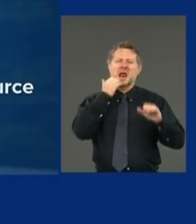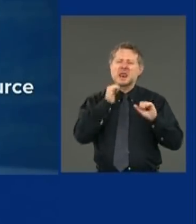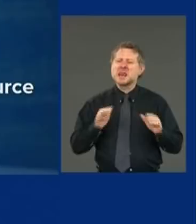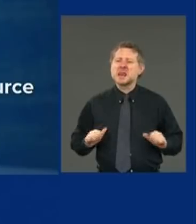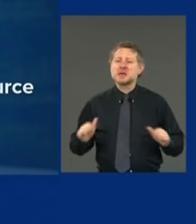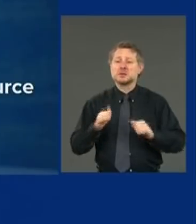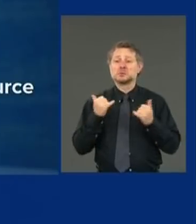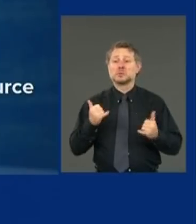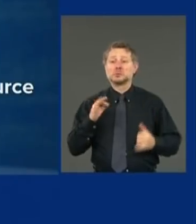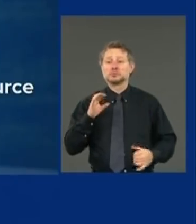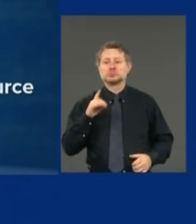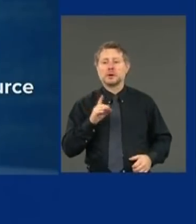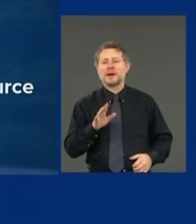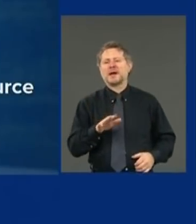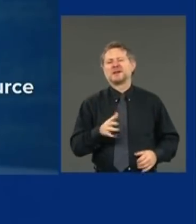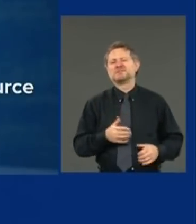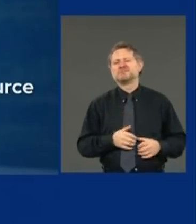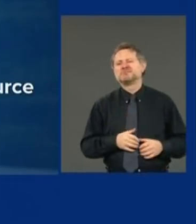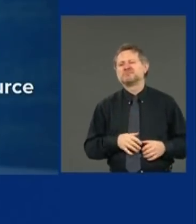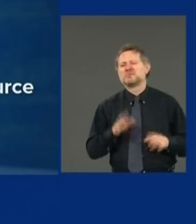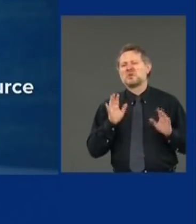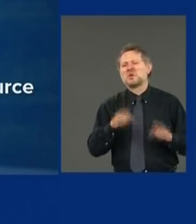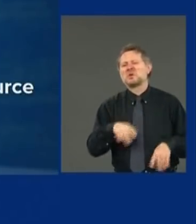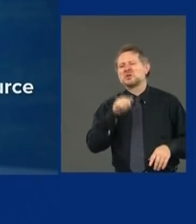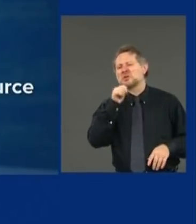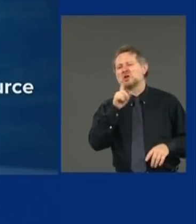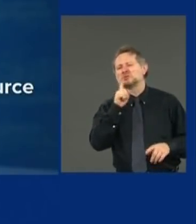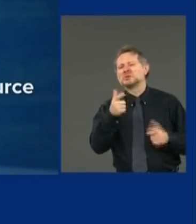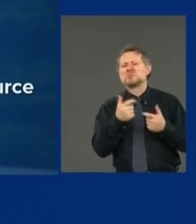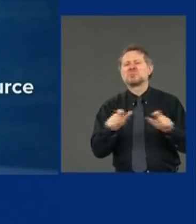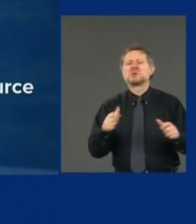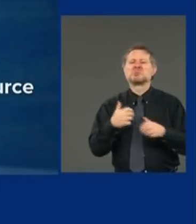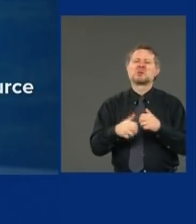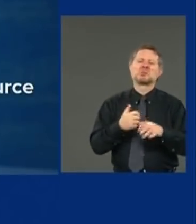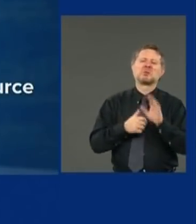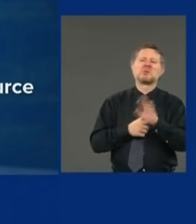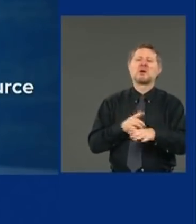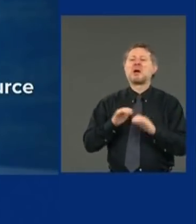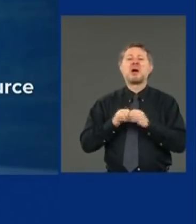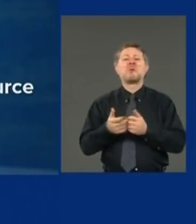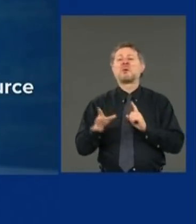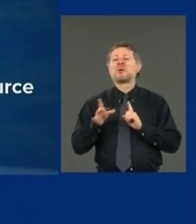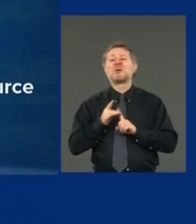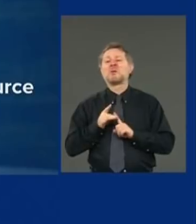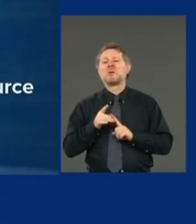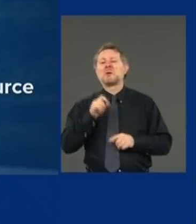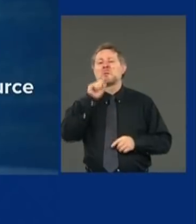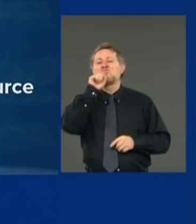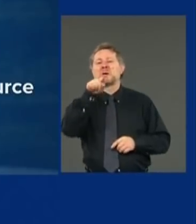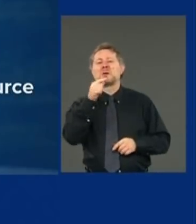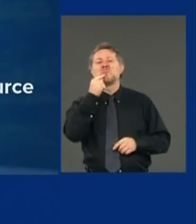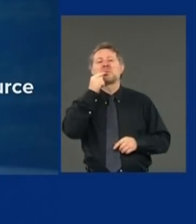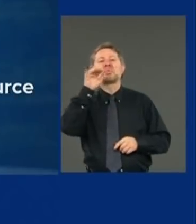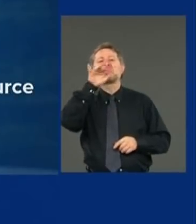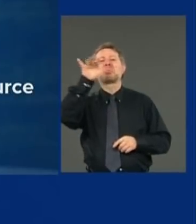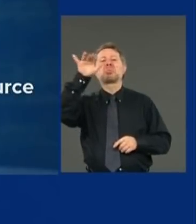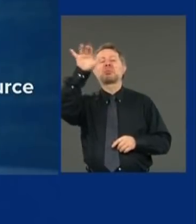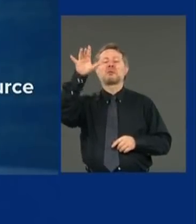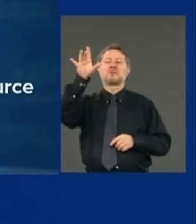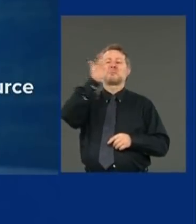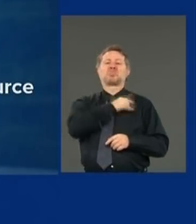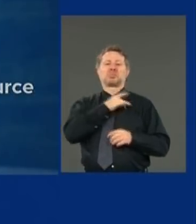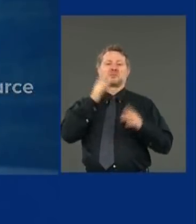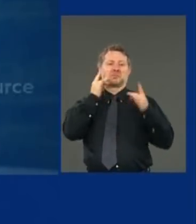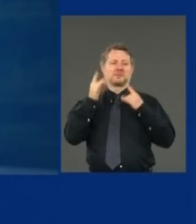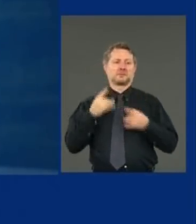CDC says that's not a major source. It's airborne. It's droplets. That's a major source.